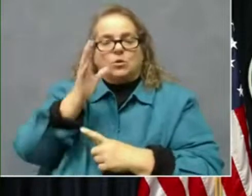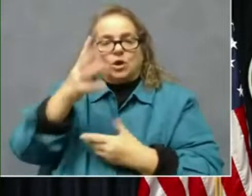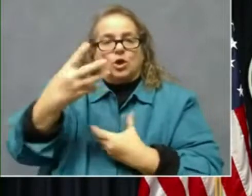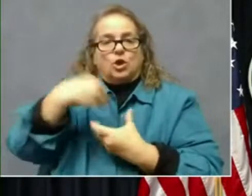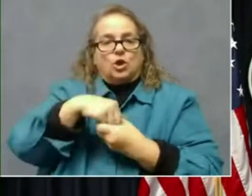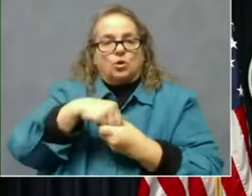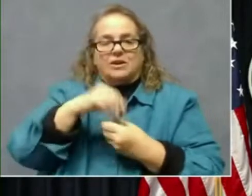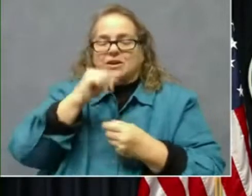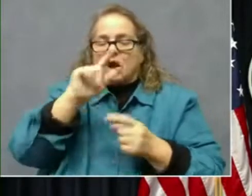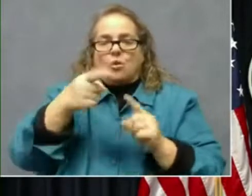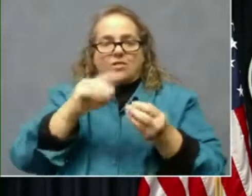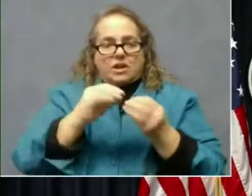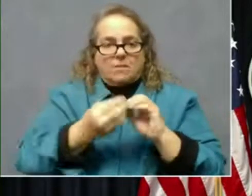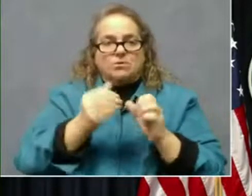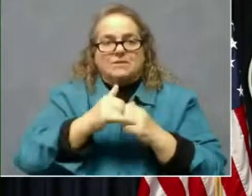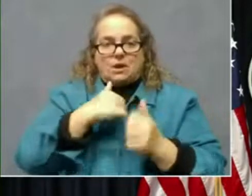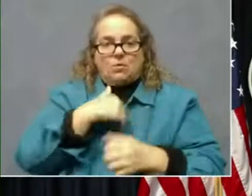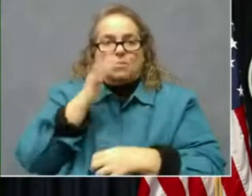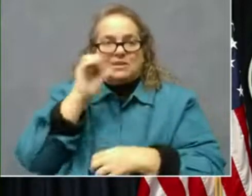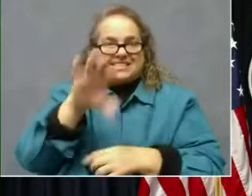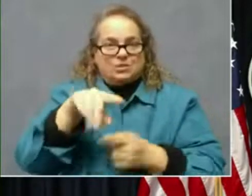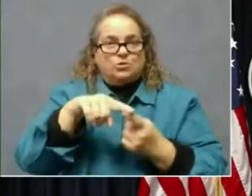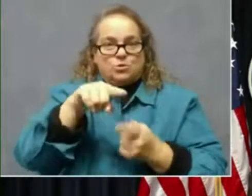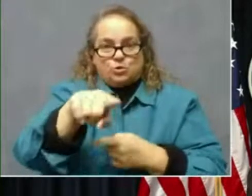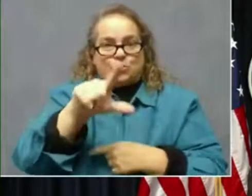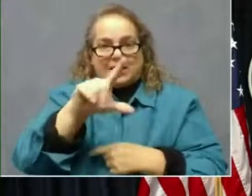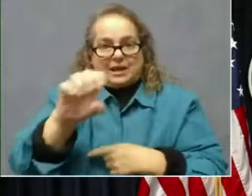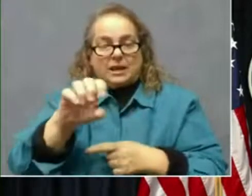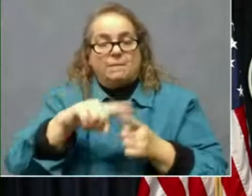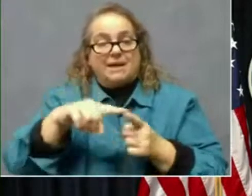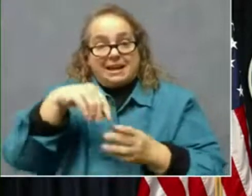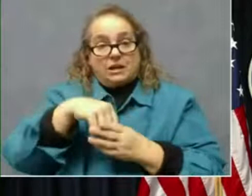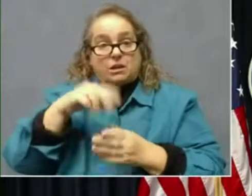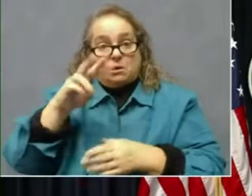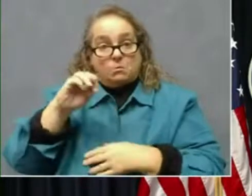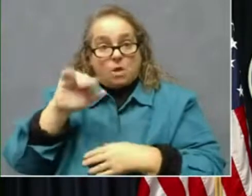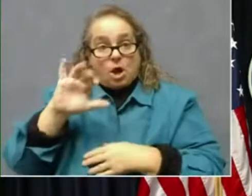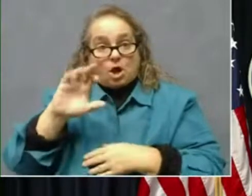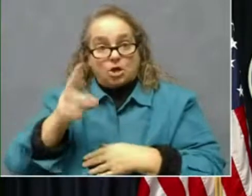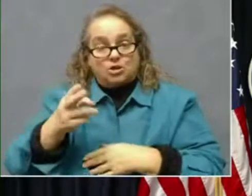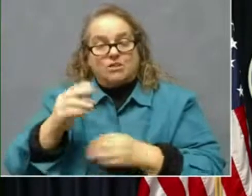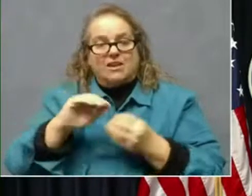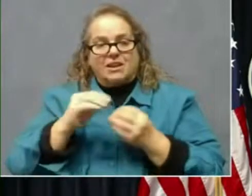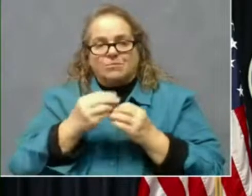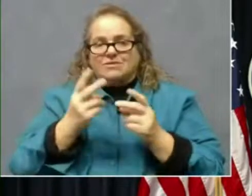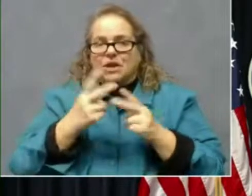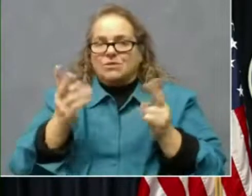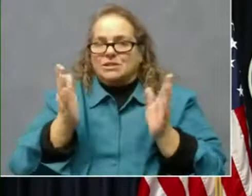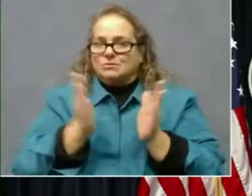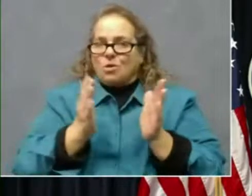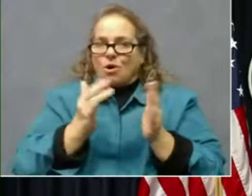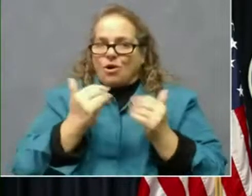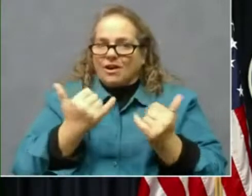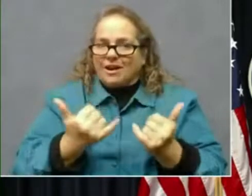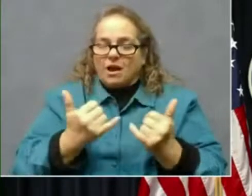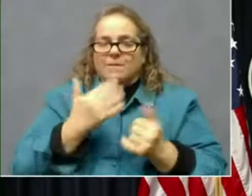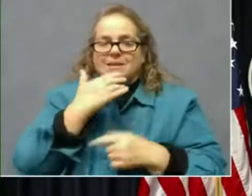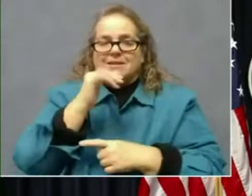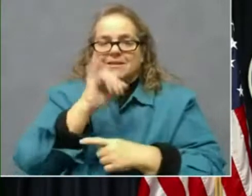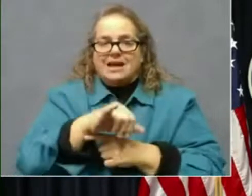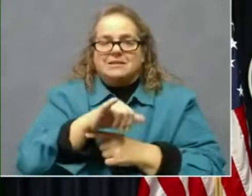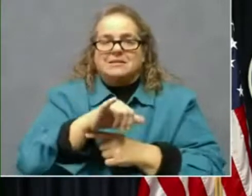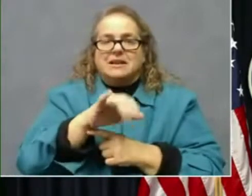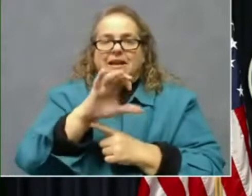send to you, Lee, certainly in March, they are very small. Now those are just the claims, uh, that have some